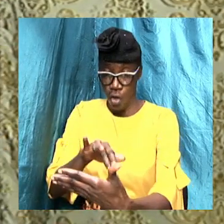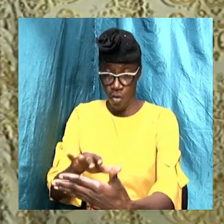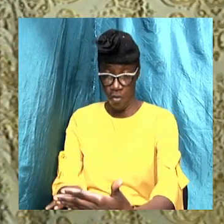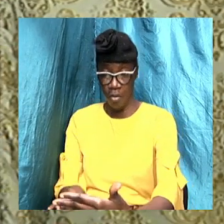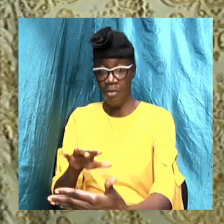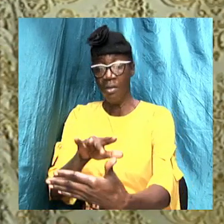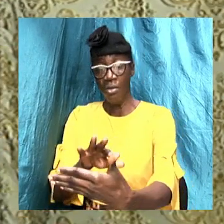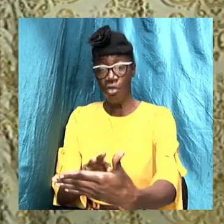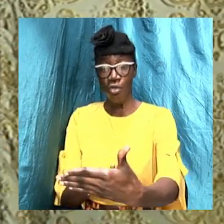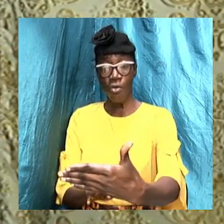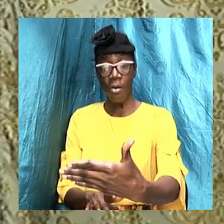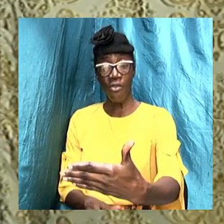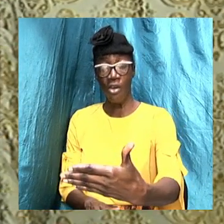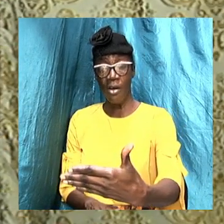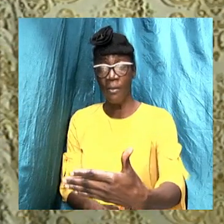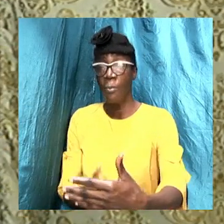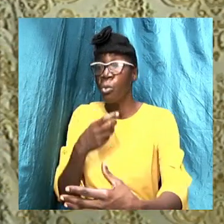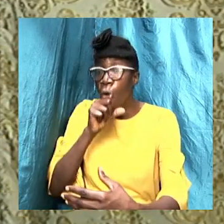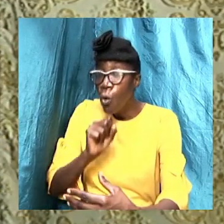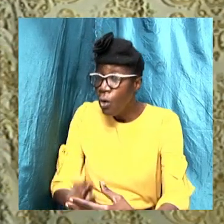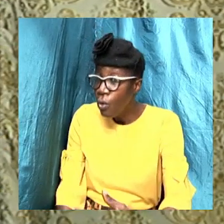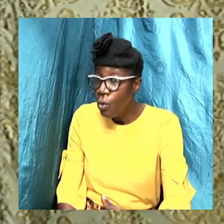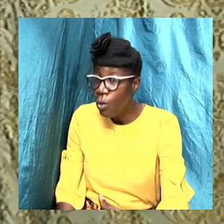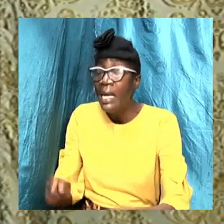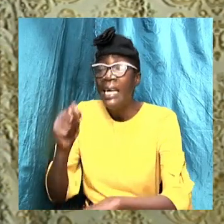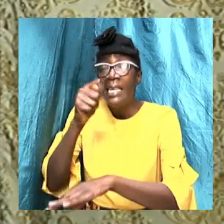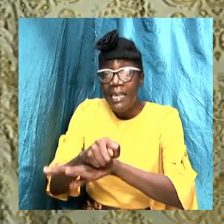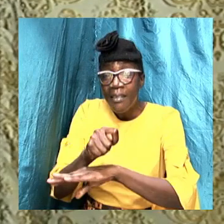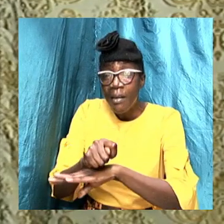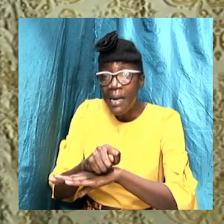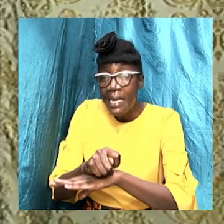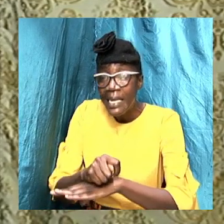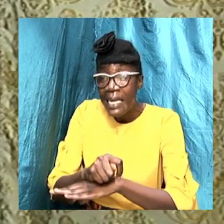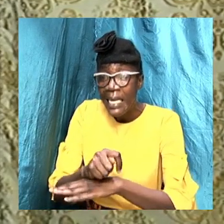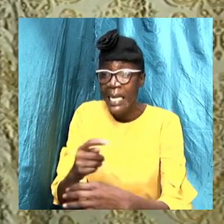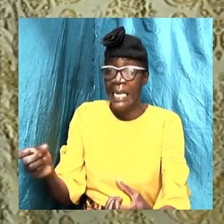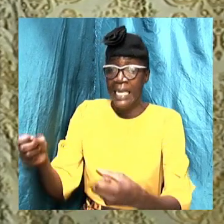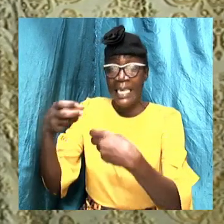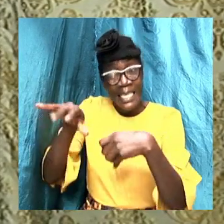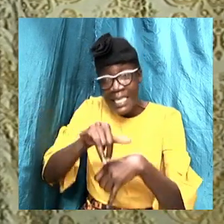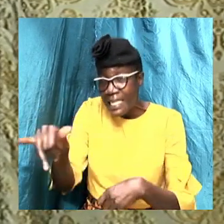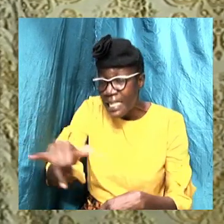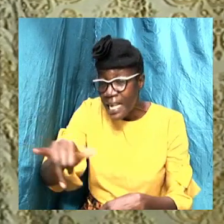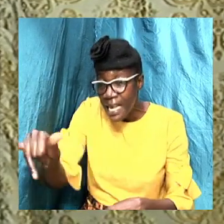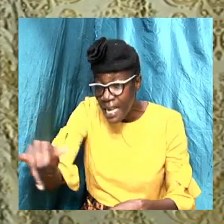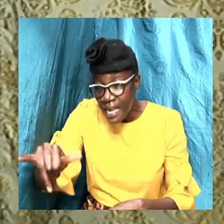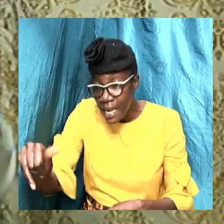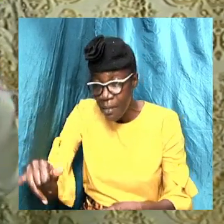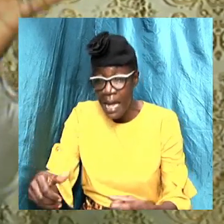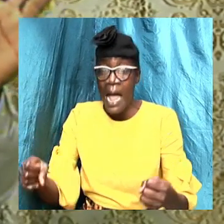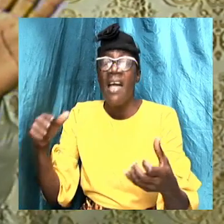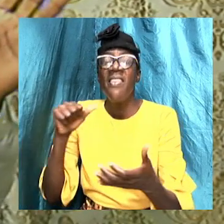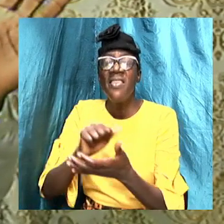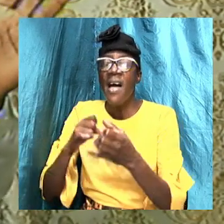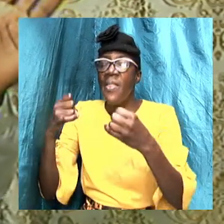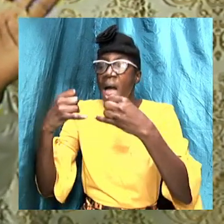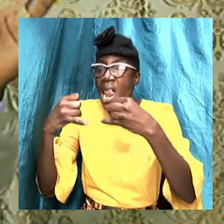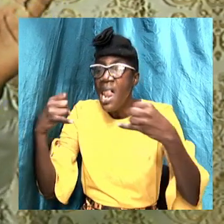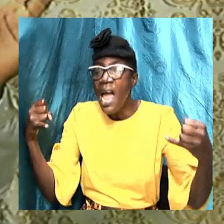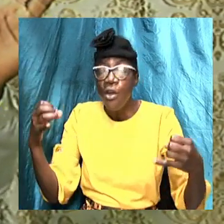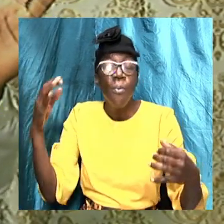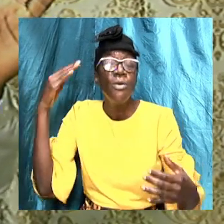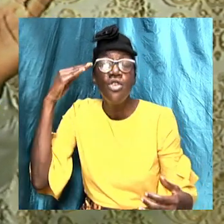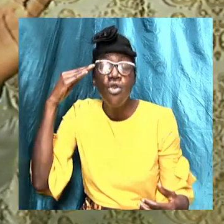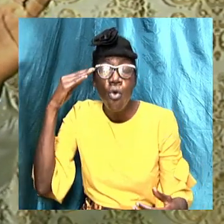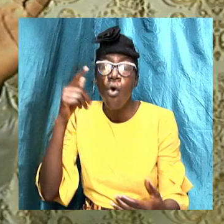complemented New Testament scriptures, and they line up so that we know that, look here, what we get in. It